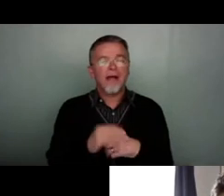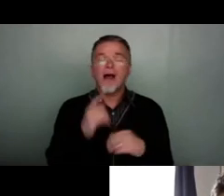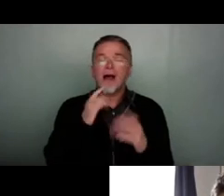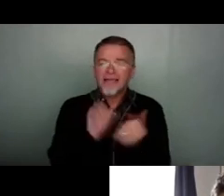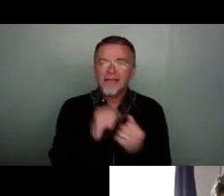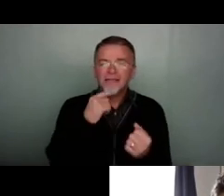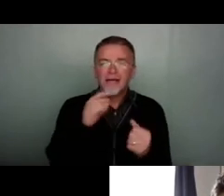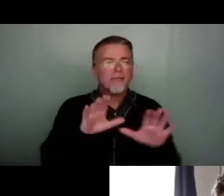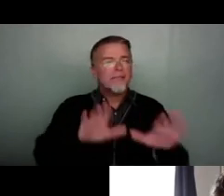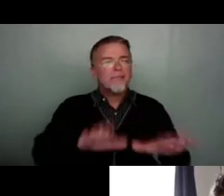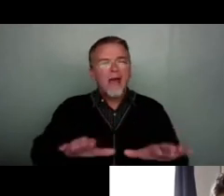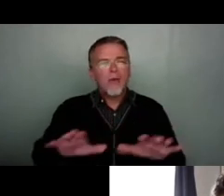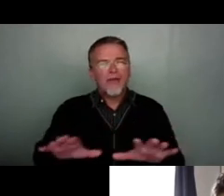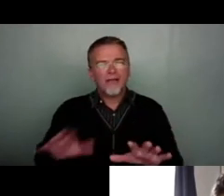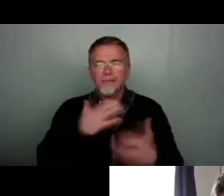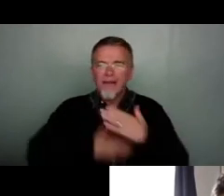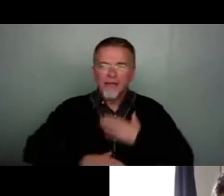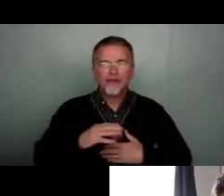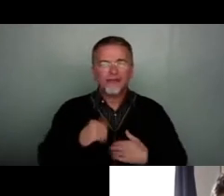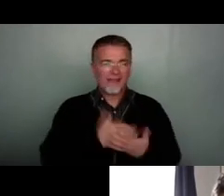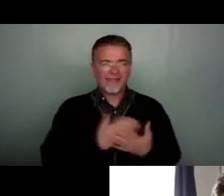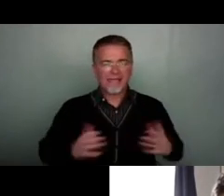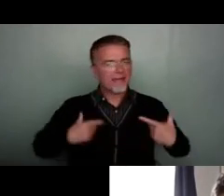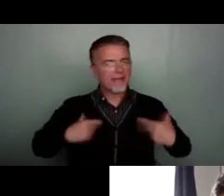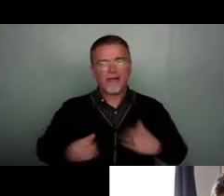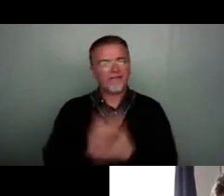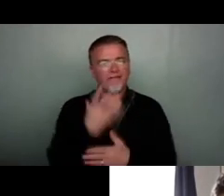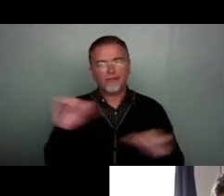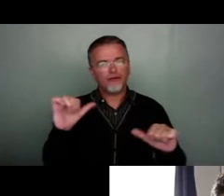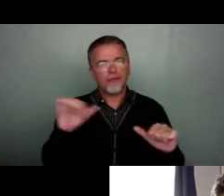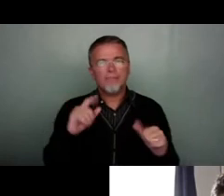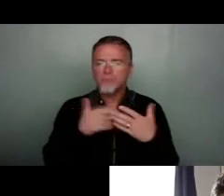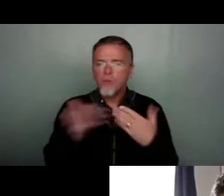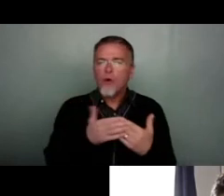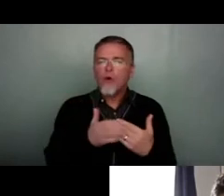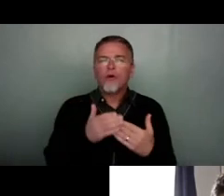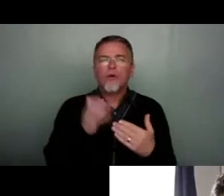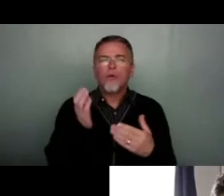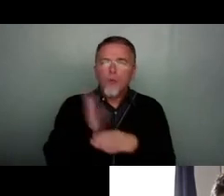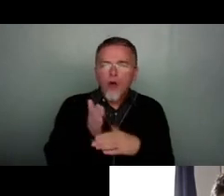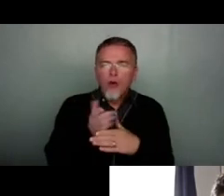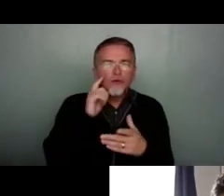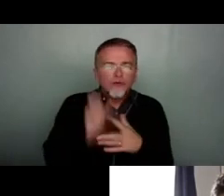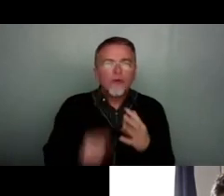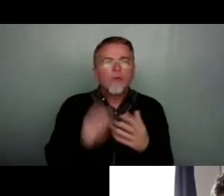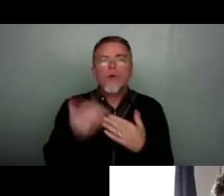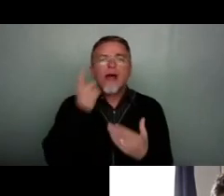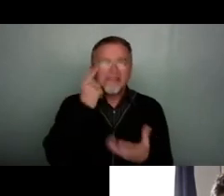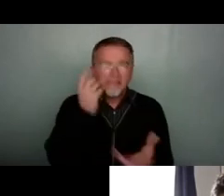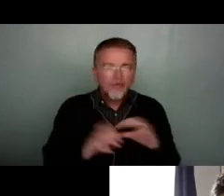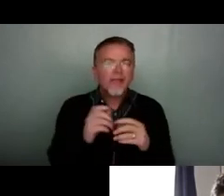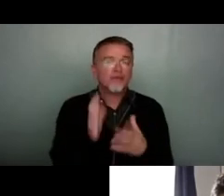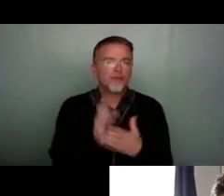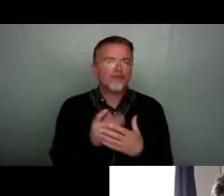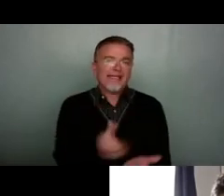us, the sector, because I think there's more work to do. There's more experiments that we need to do to, to really get that stuff.